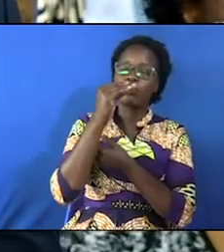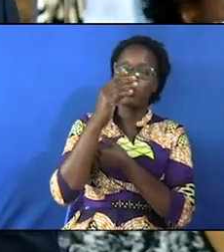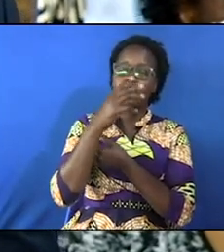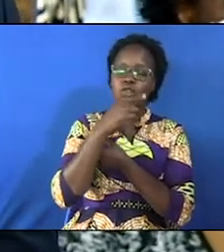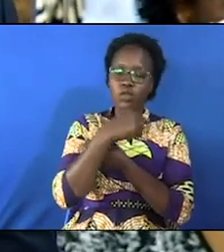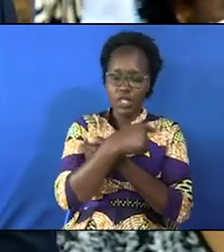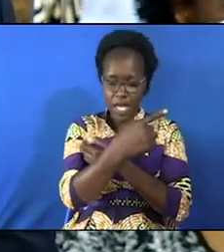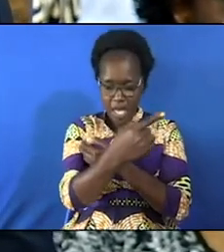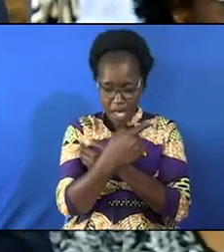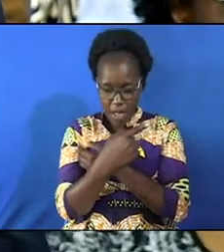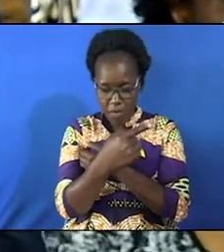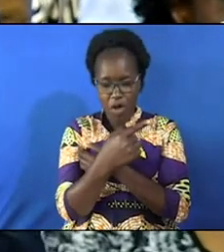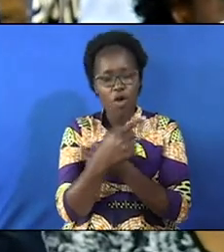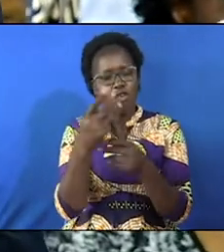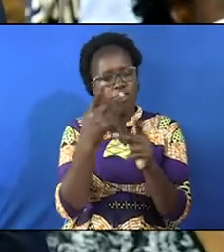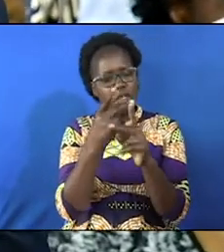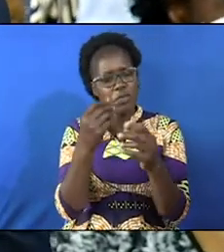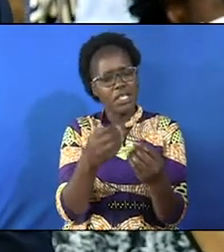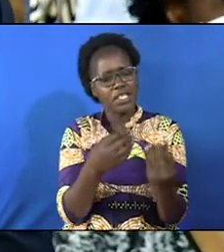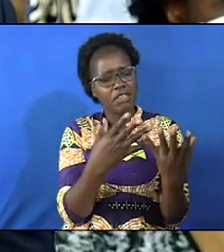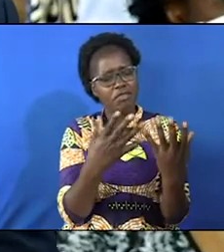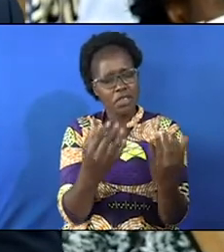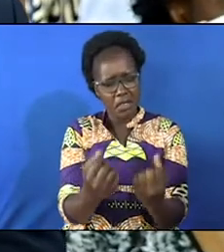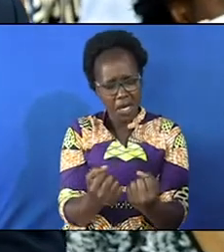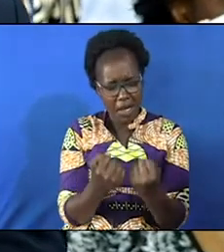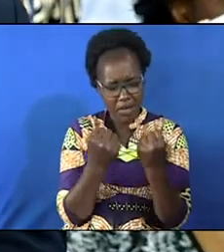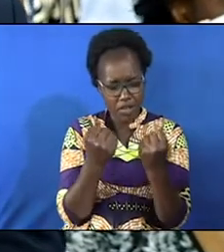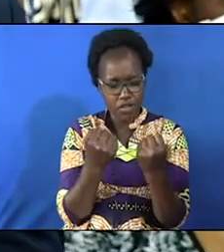we thank you lord for giving them the courage to be able